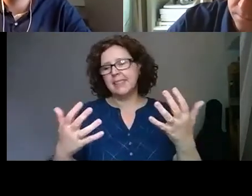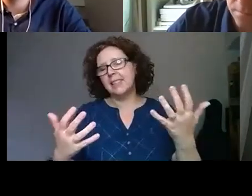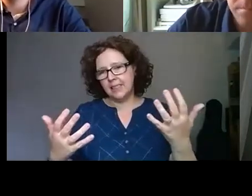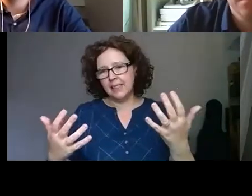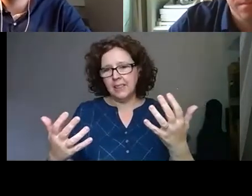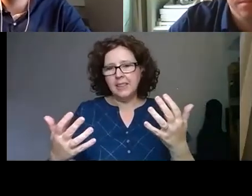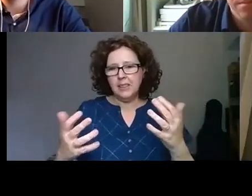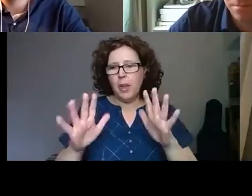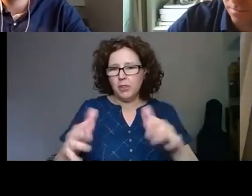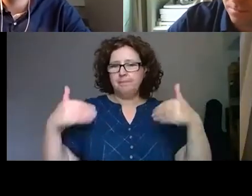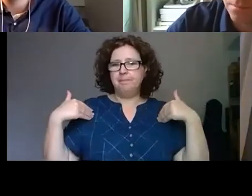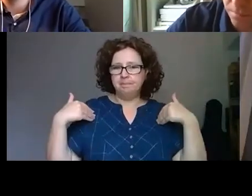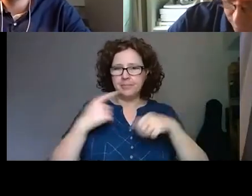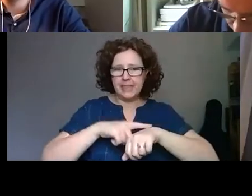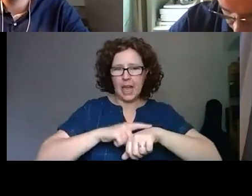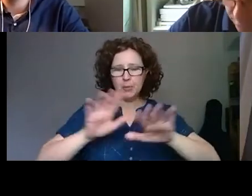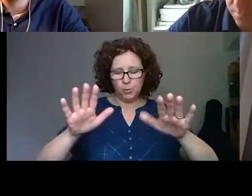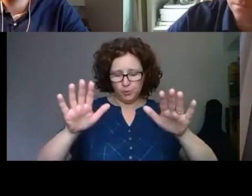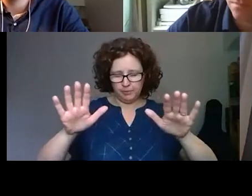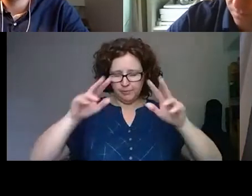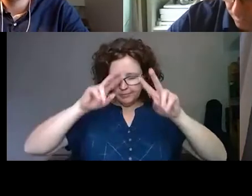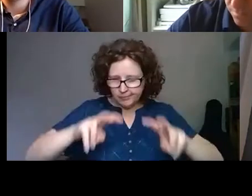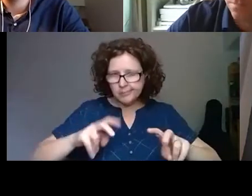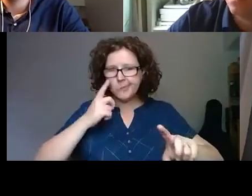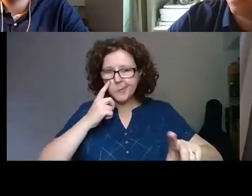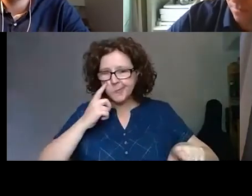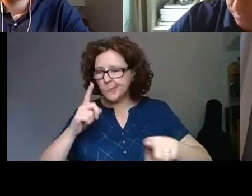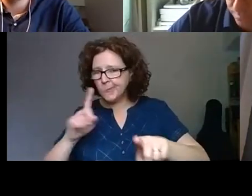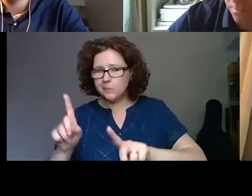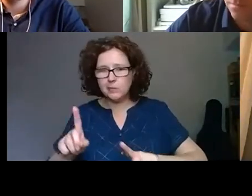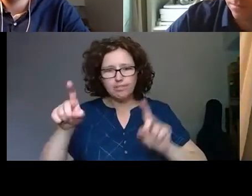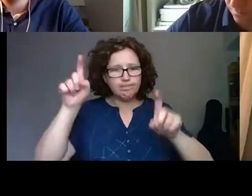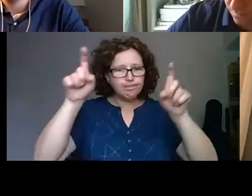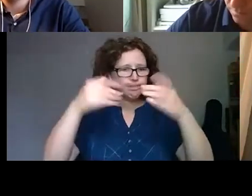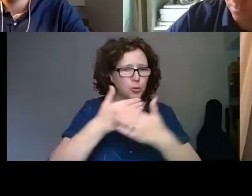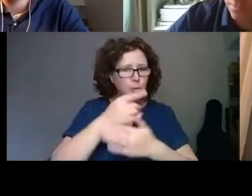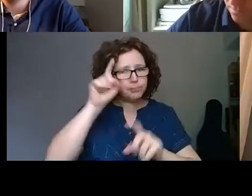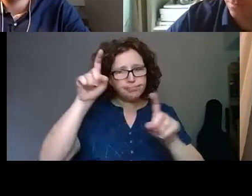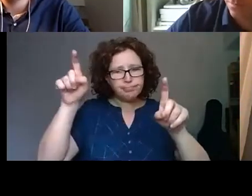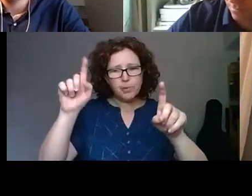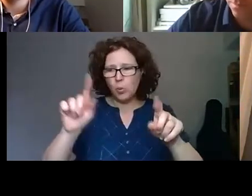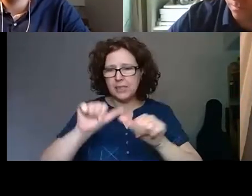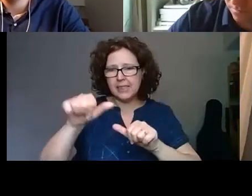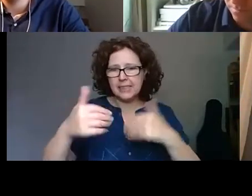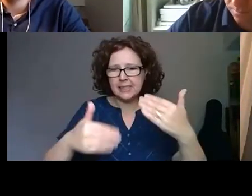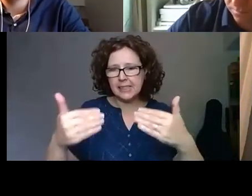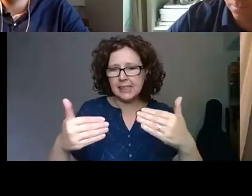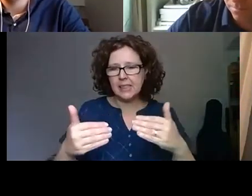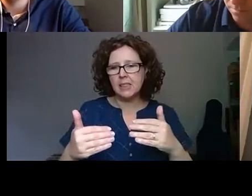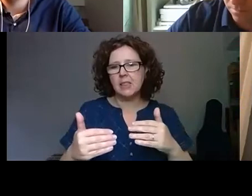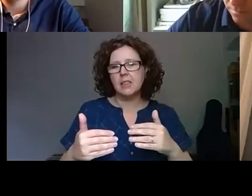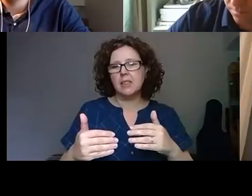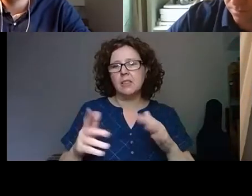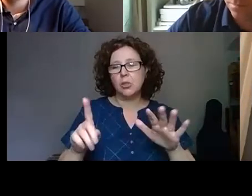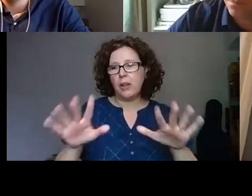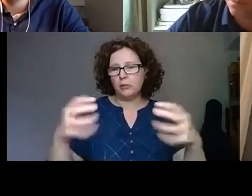to allow ourselves to research and develop ideas and also think how we move forward. We had to re